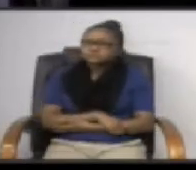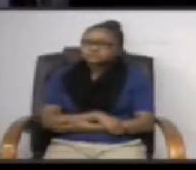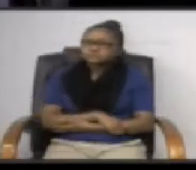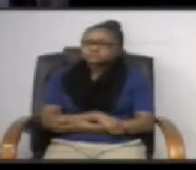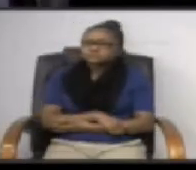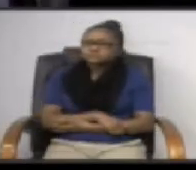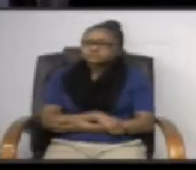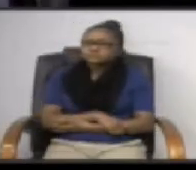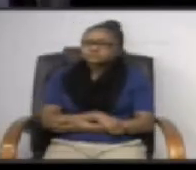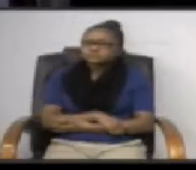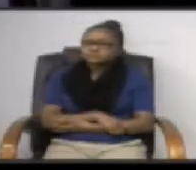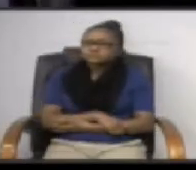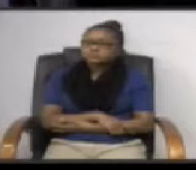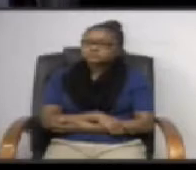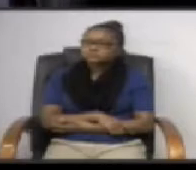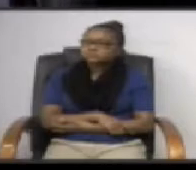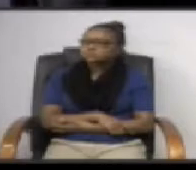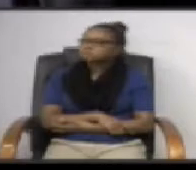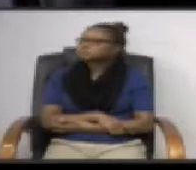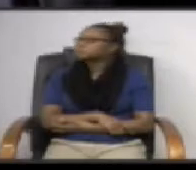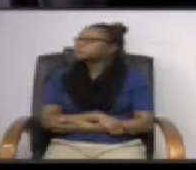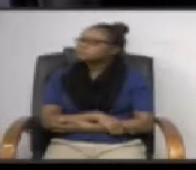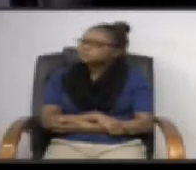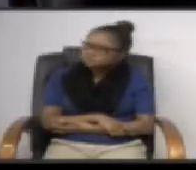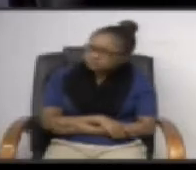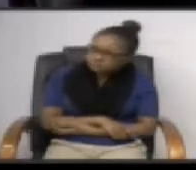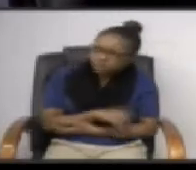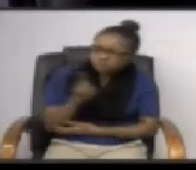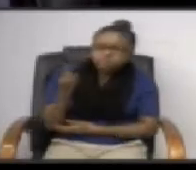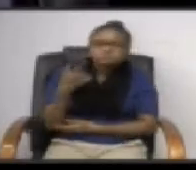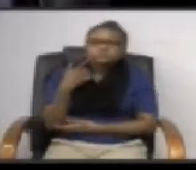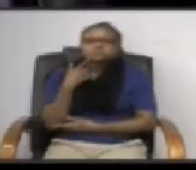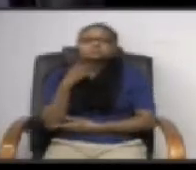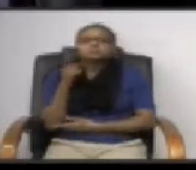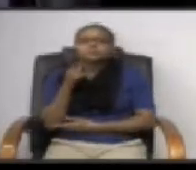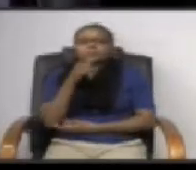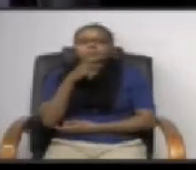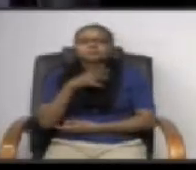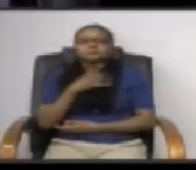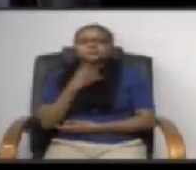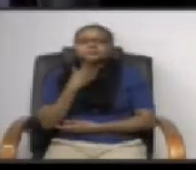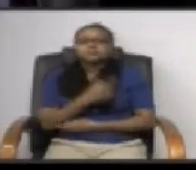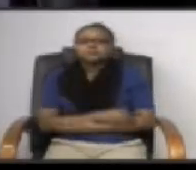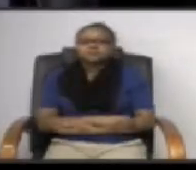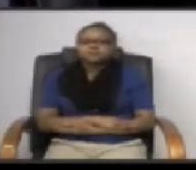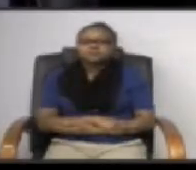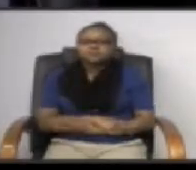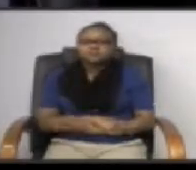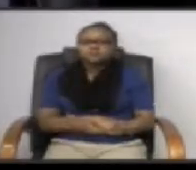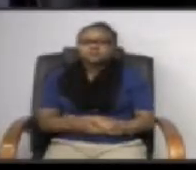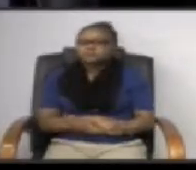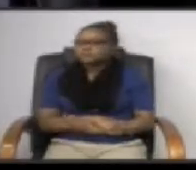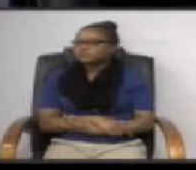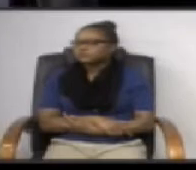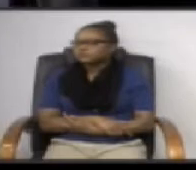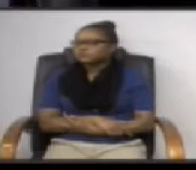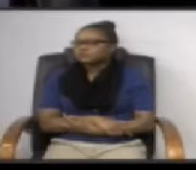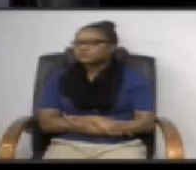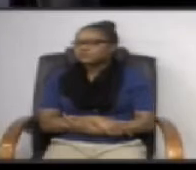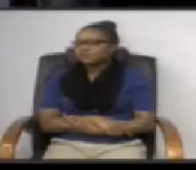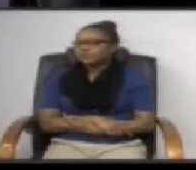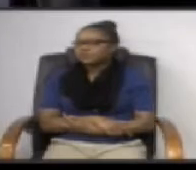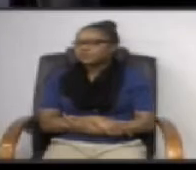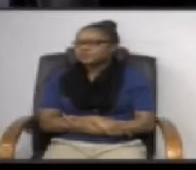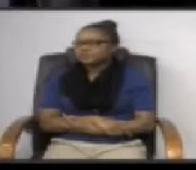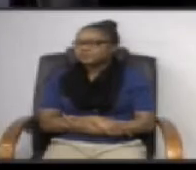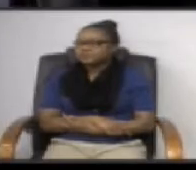scarado seems to i just want to say there there are no the well what i what i was going to talk about is